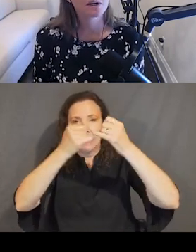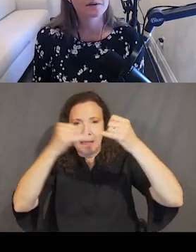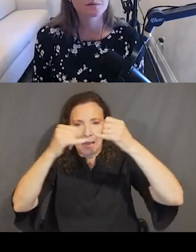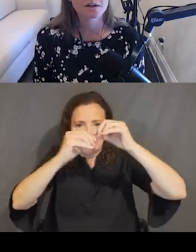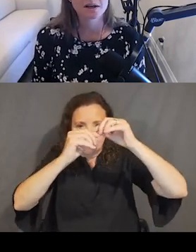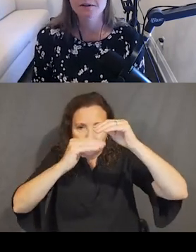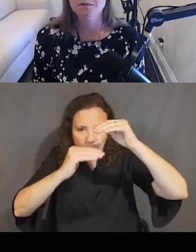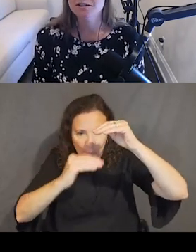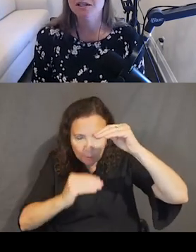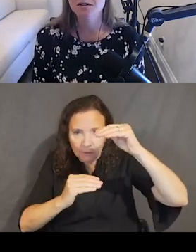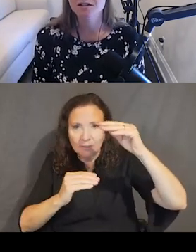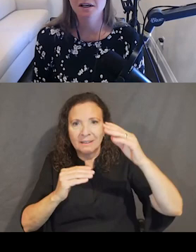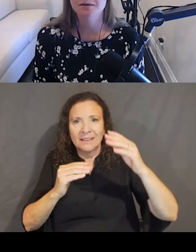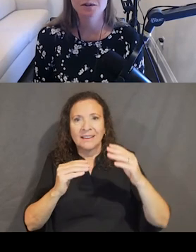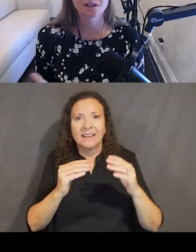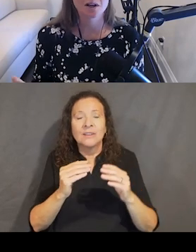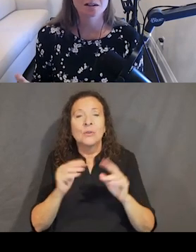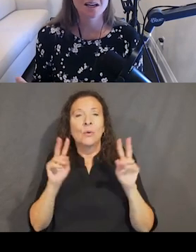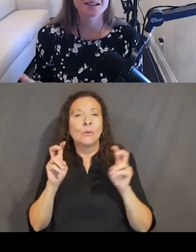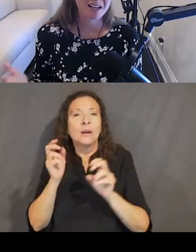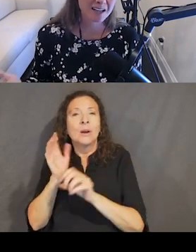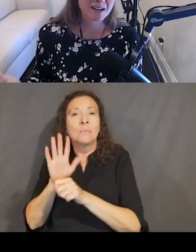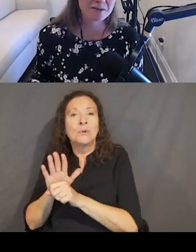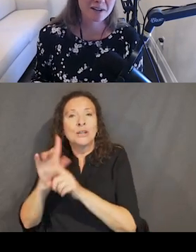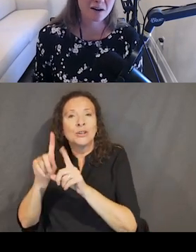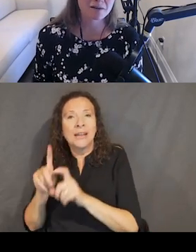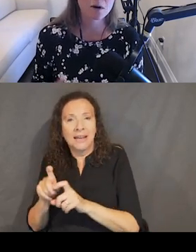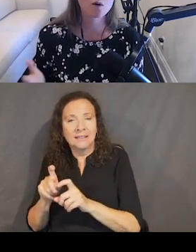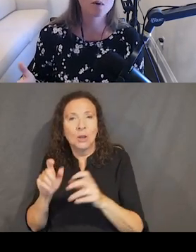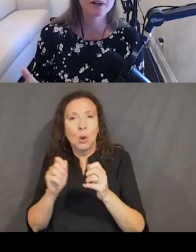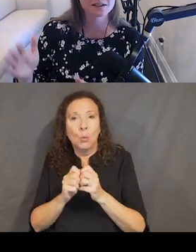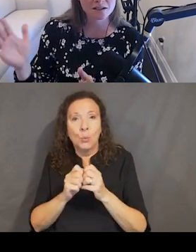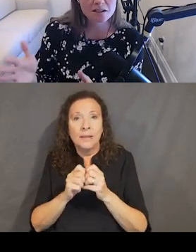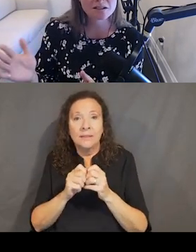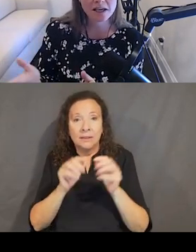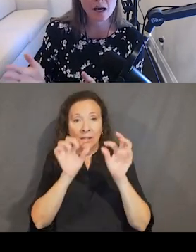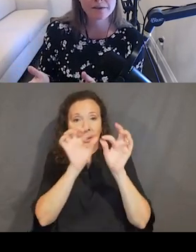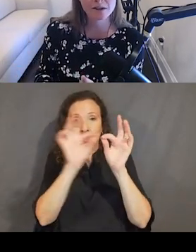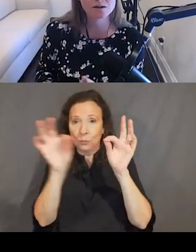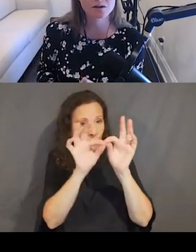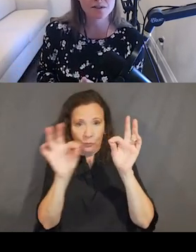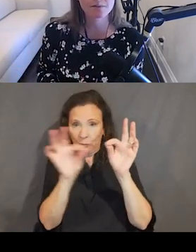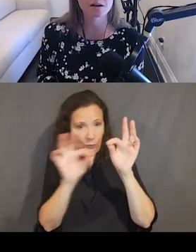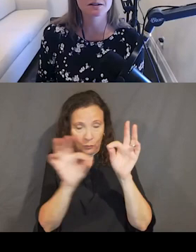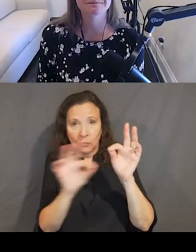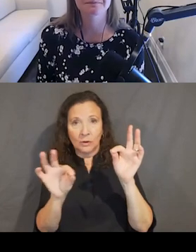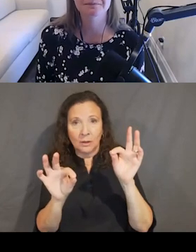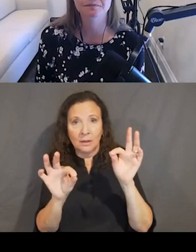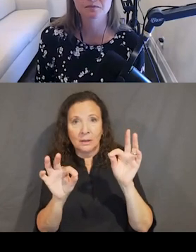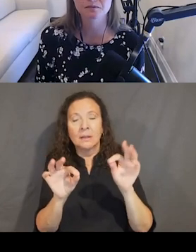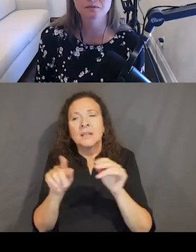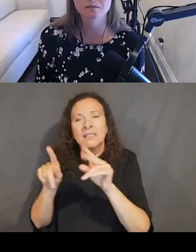So if you pressure test your design for using long text, you're kind of covering that off. The whole point is just to see how everything is going to respond.